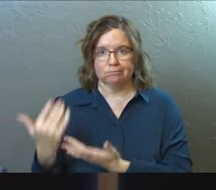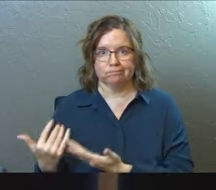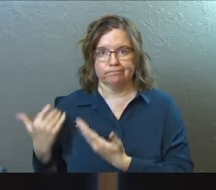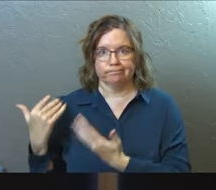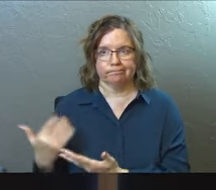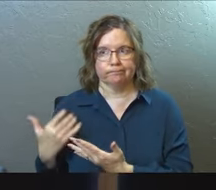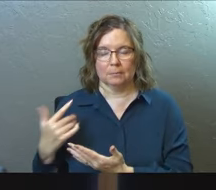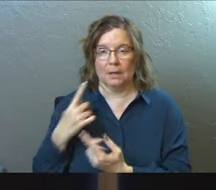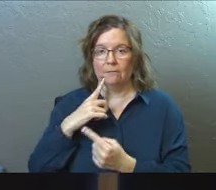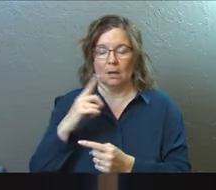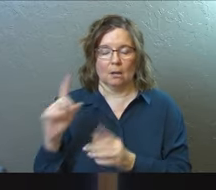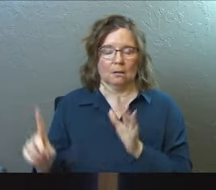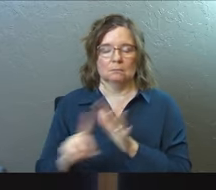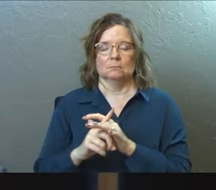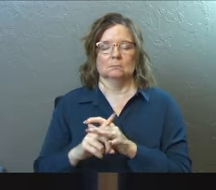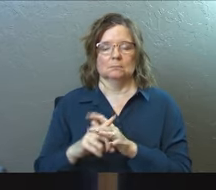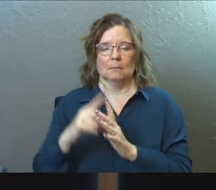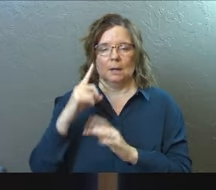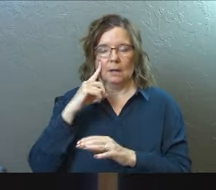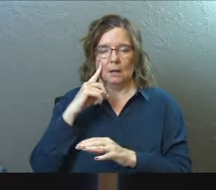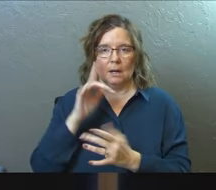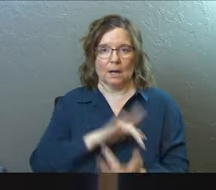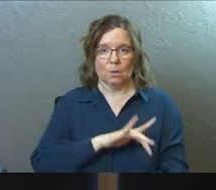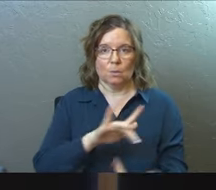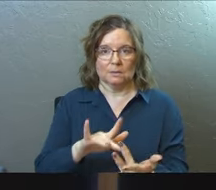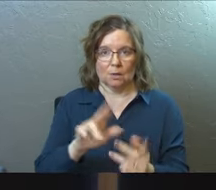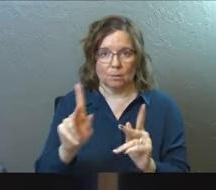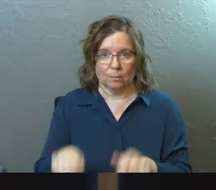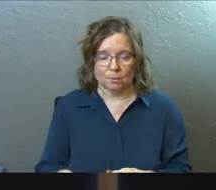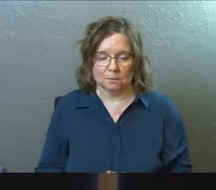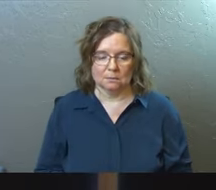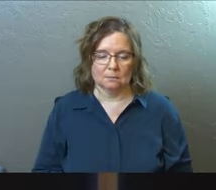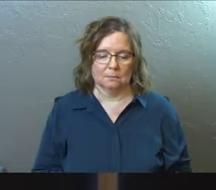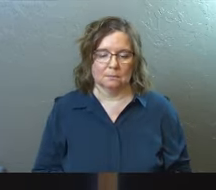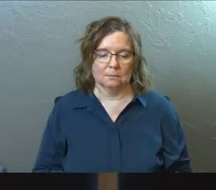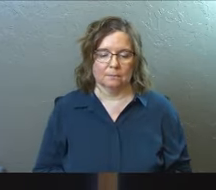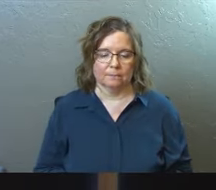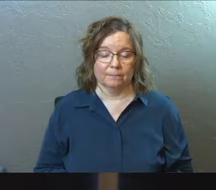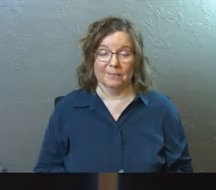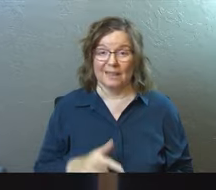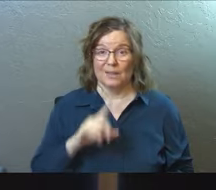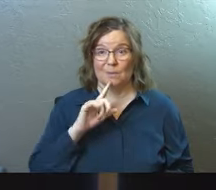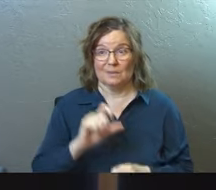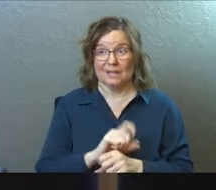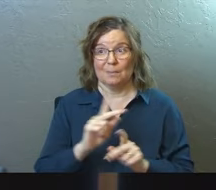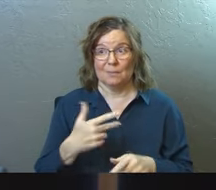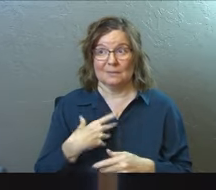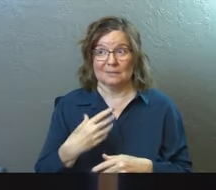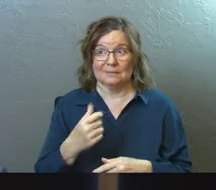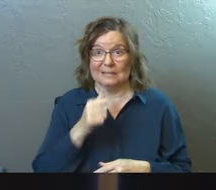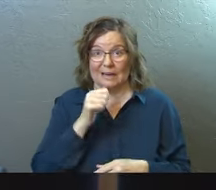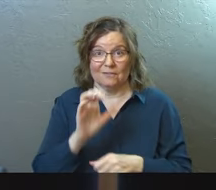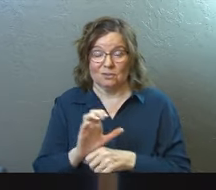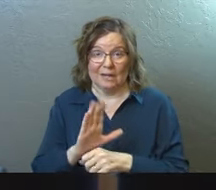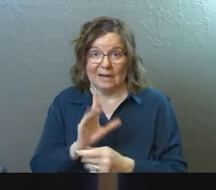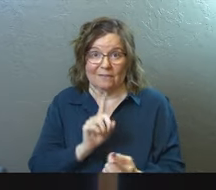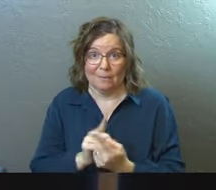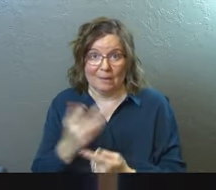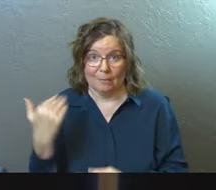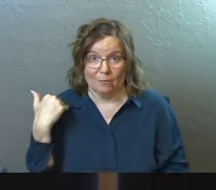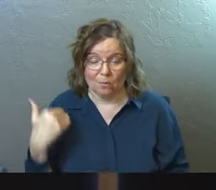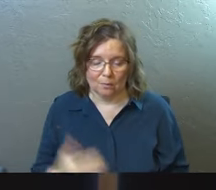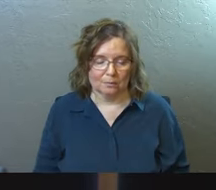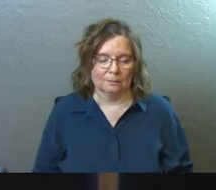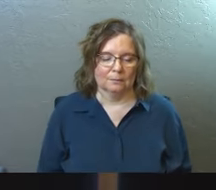and it came back to my mind and I reached back out to the person. This was actually a person outside of our church. had never even met them